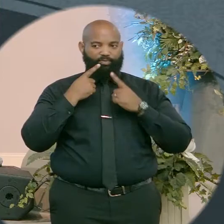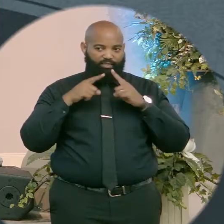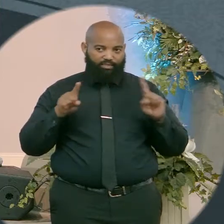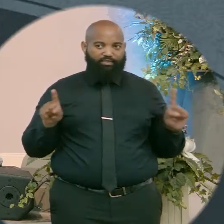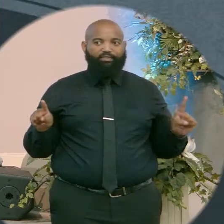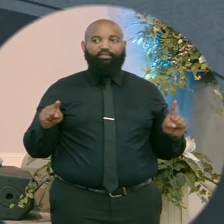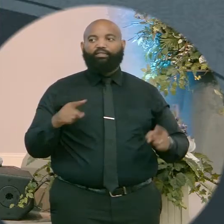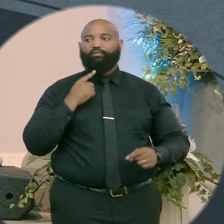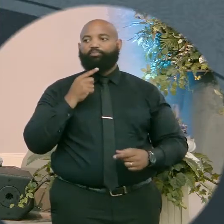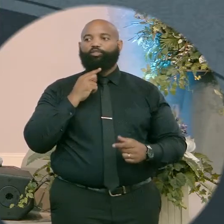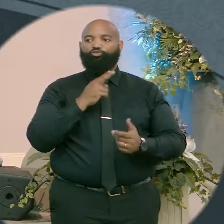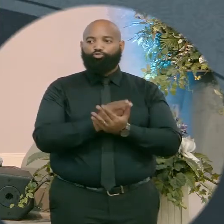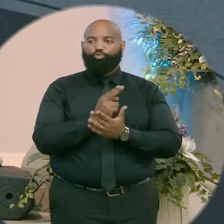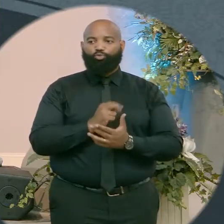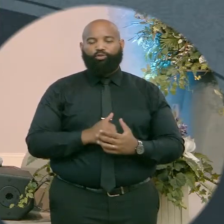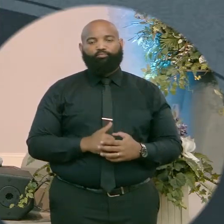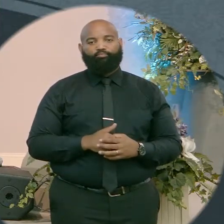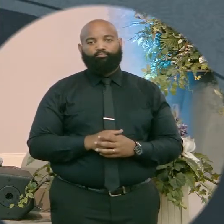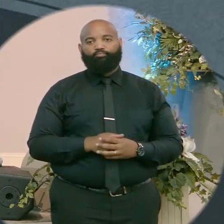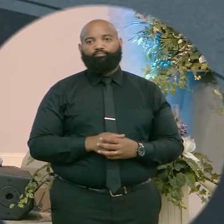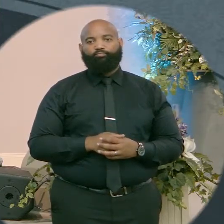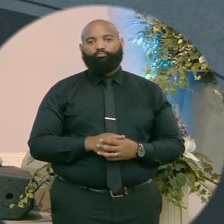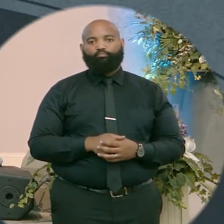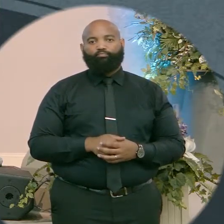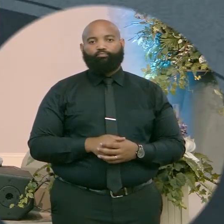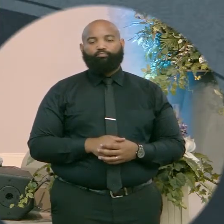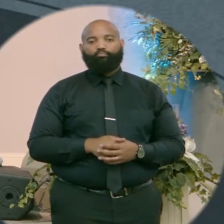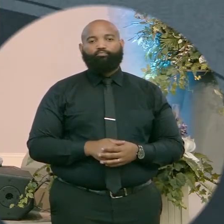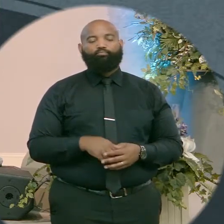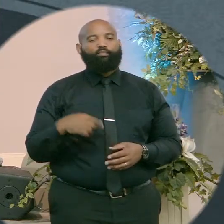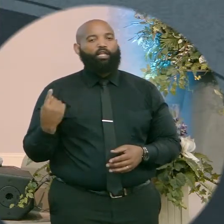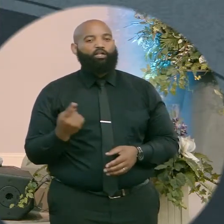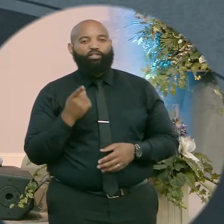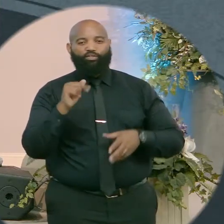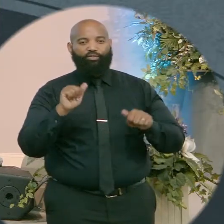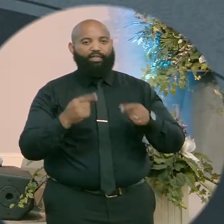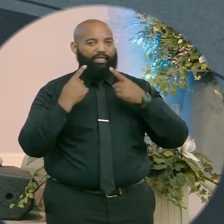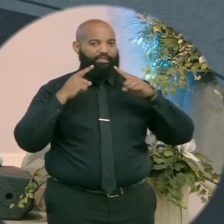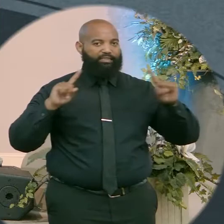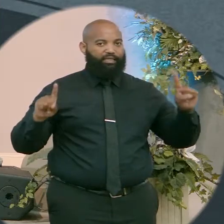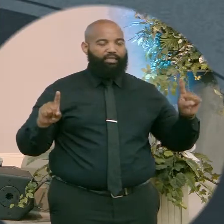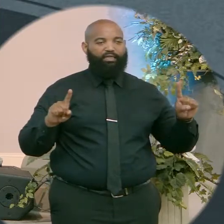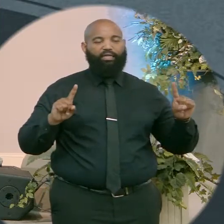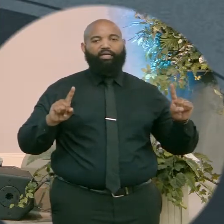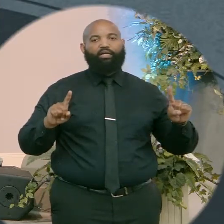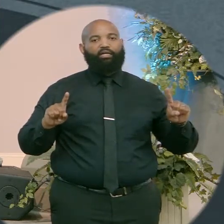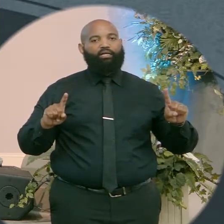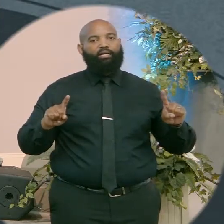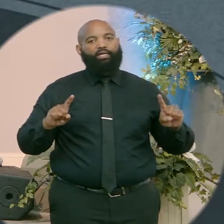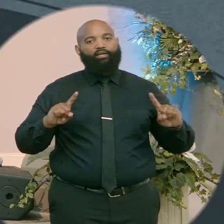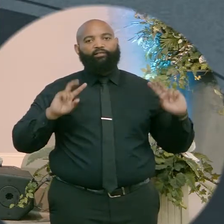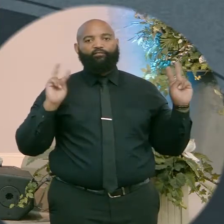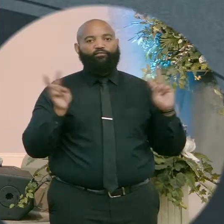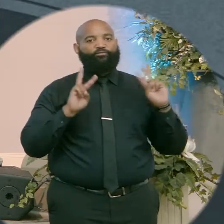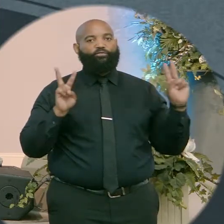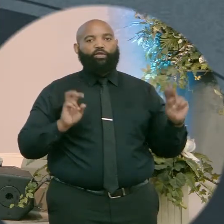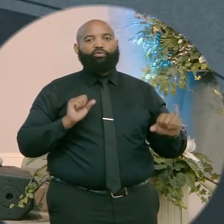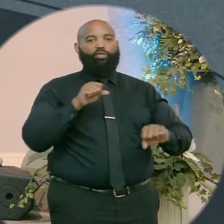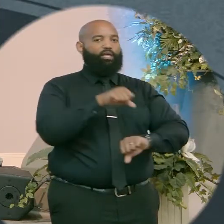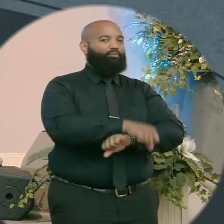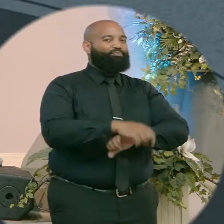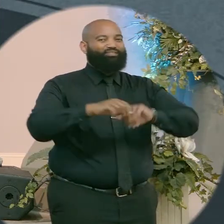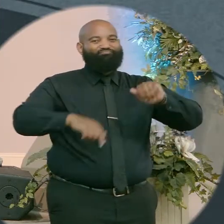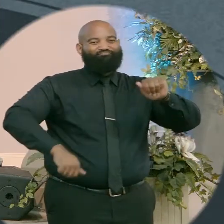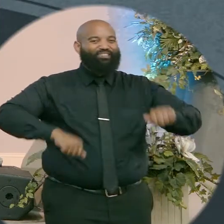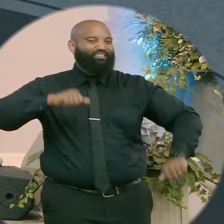gotta declare some war over some things. Only you can declare war over unbelief and fear. Only you can declare war